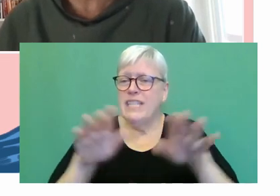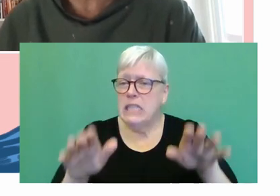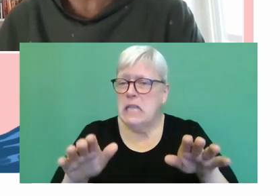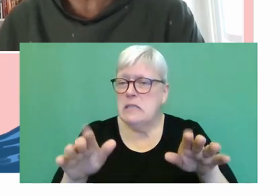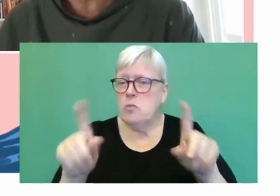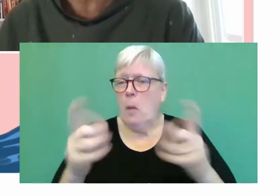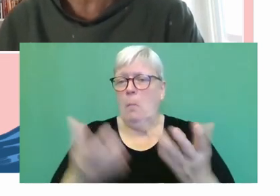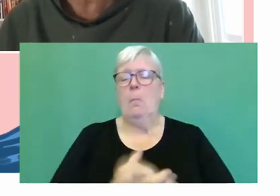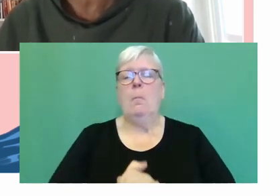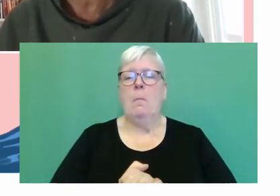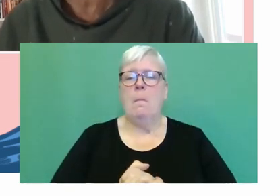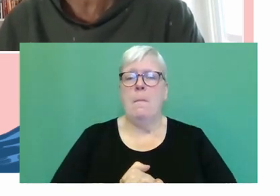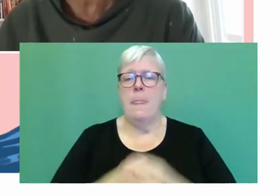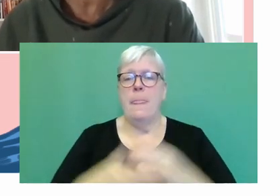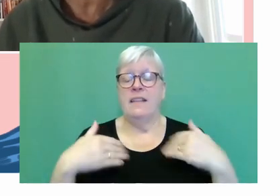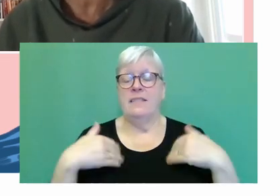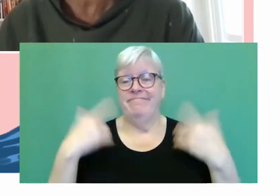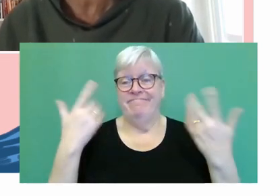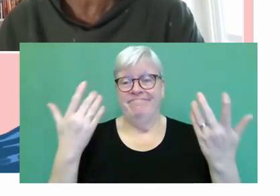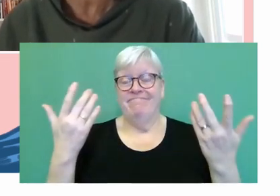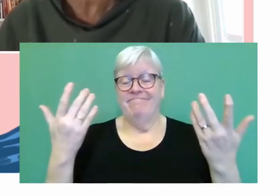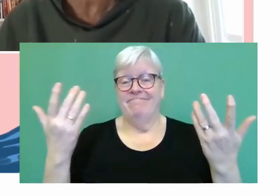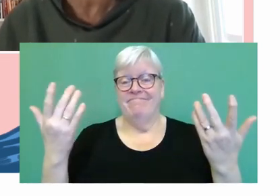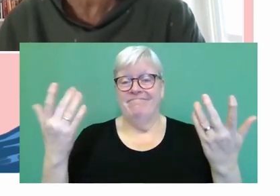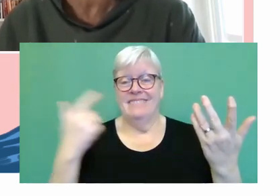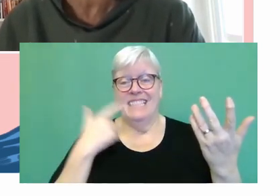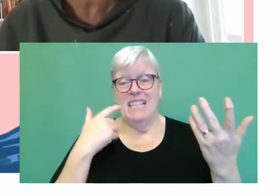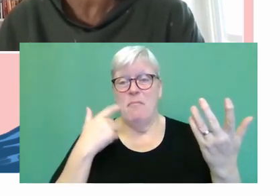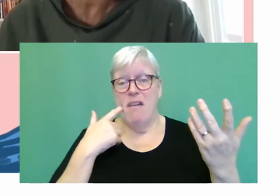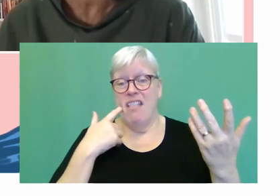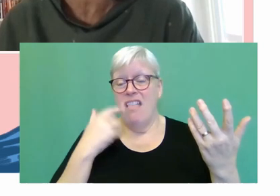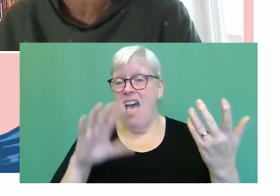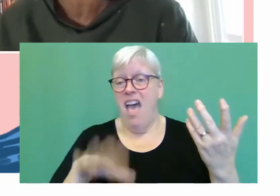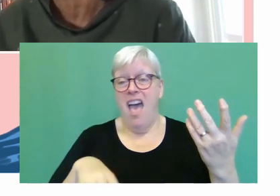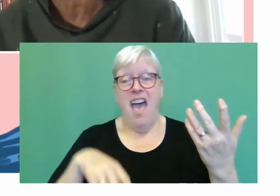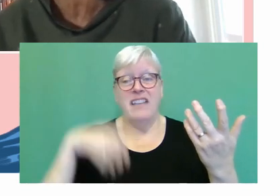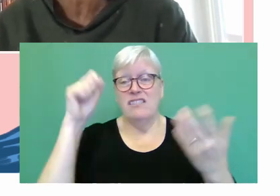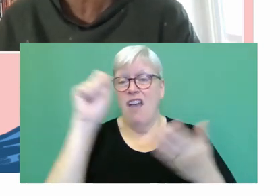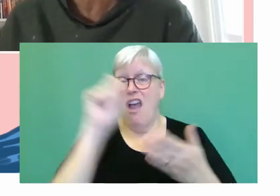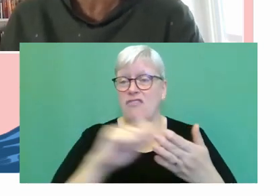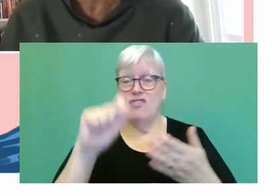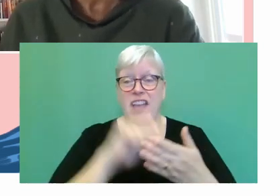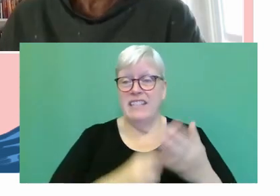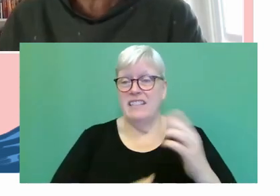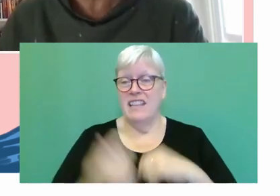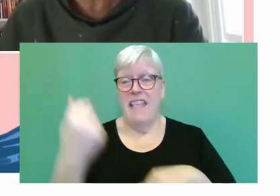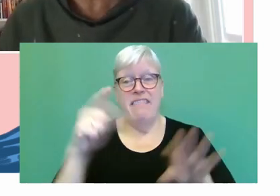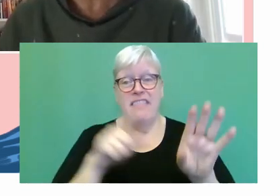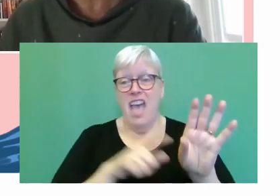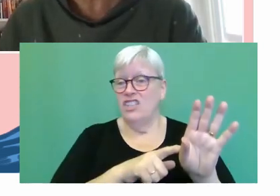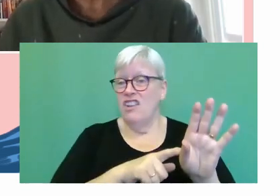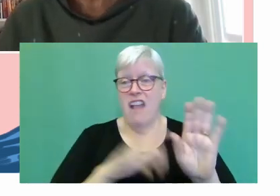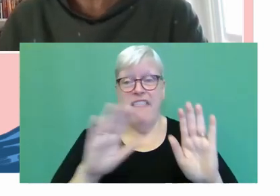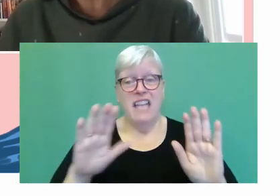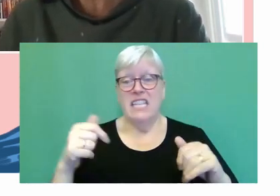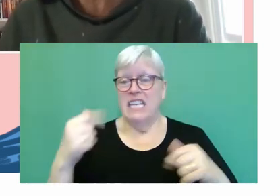I mean, I think it's as simple as I was, I'd started writing it then. don't, I don't think it was any more complicated